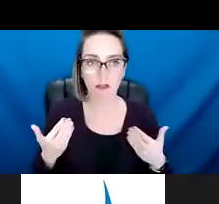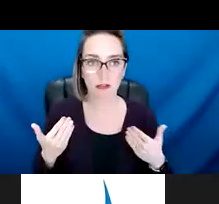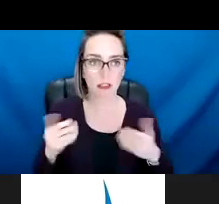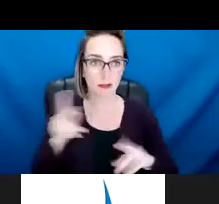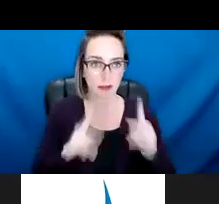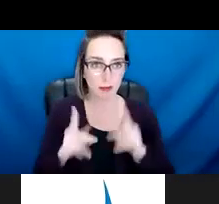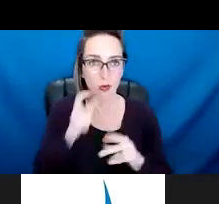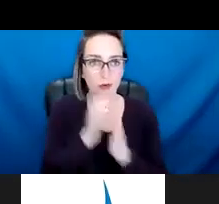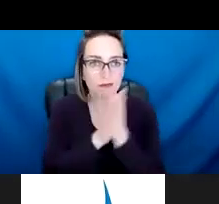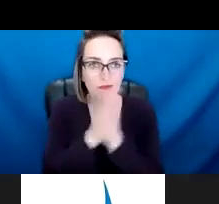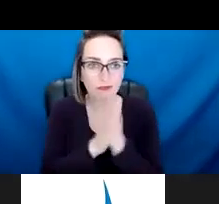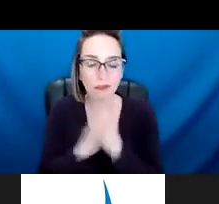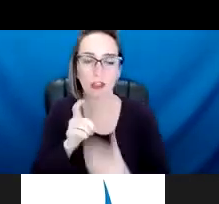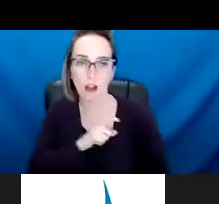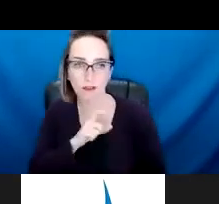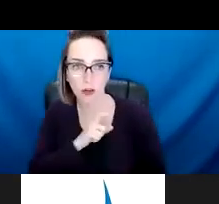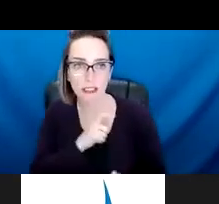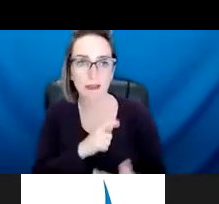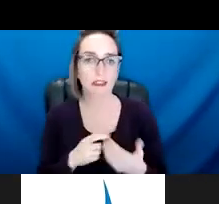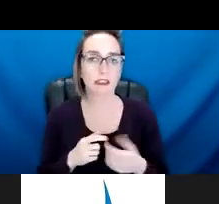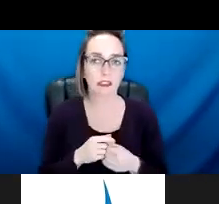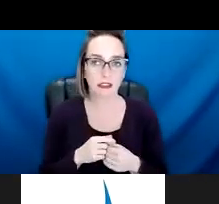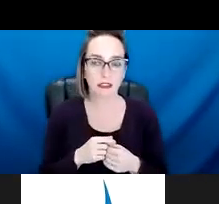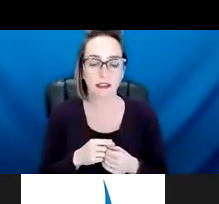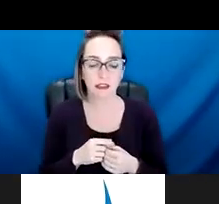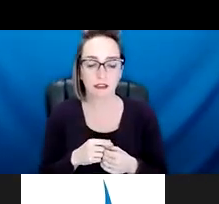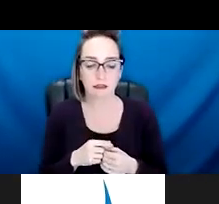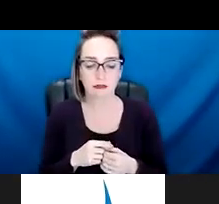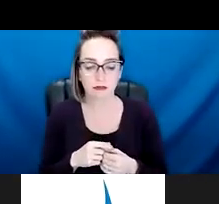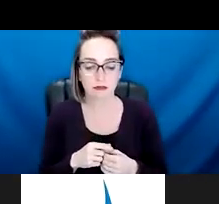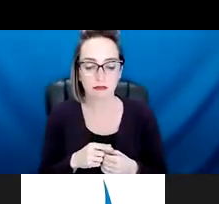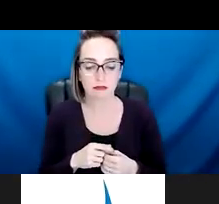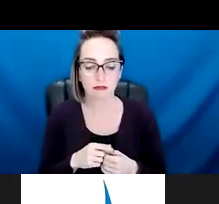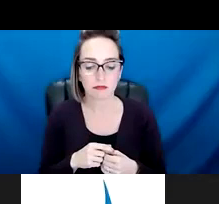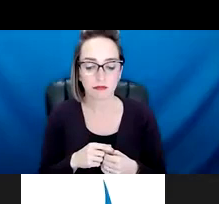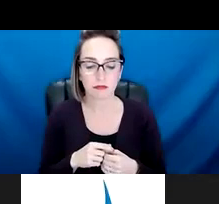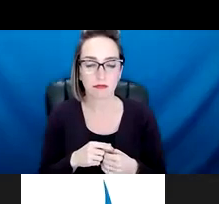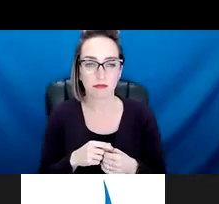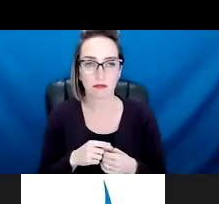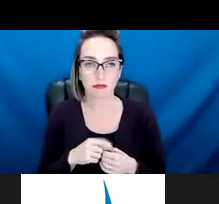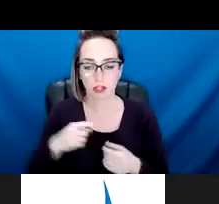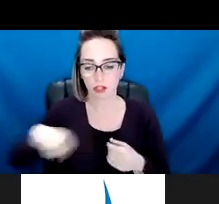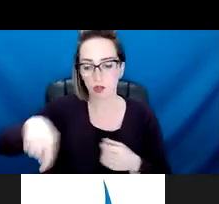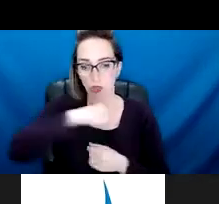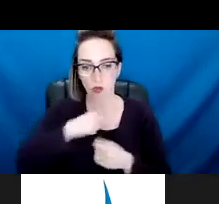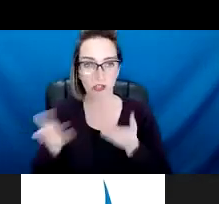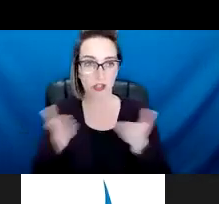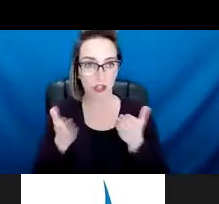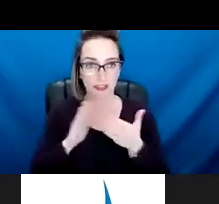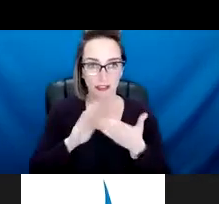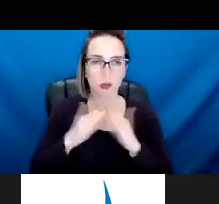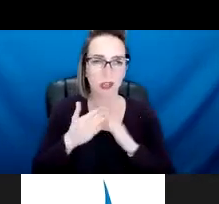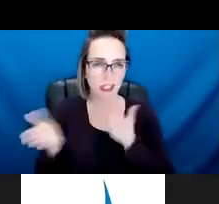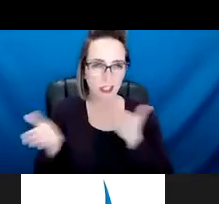get them interested in law enforcement by working within the department and learning about the department